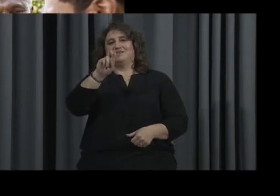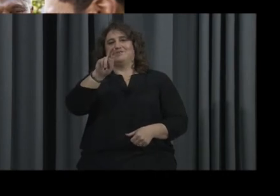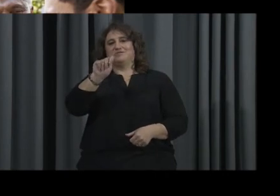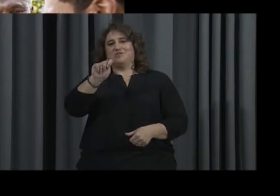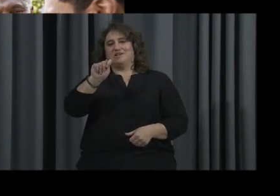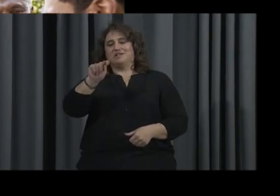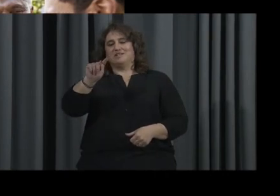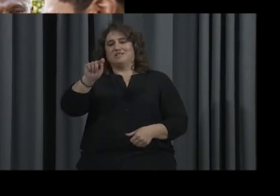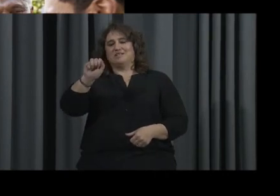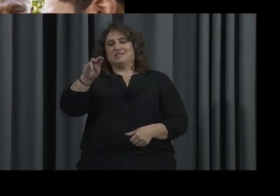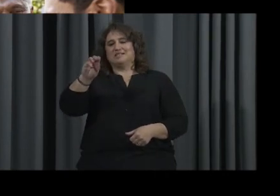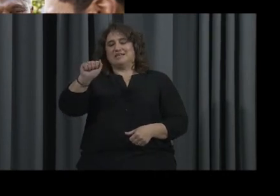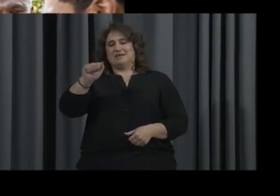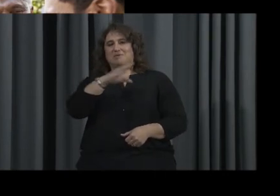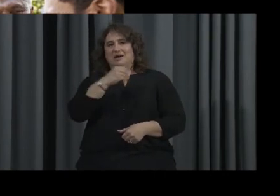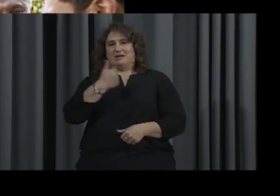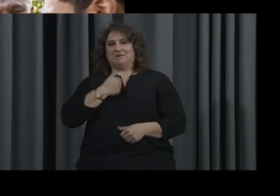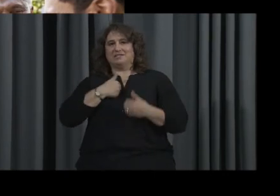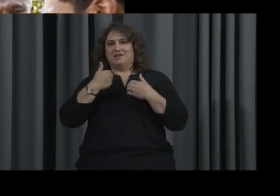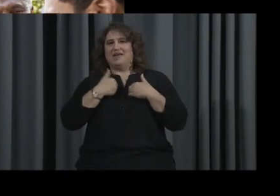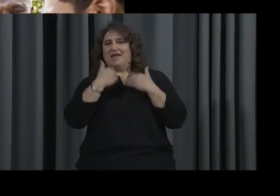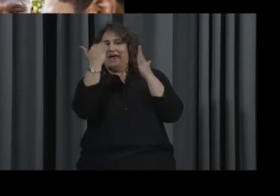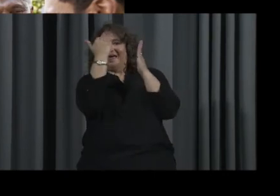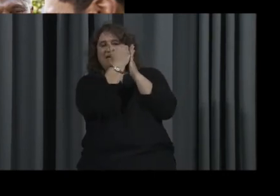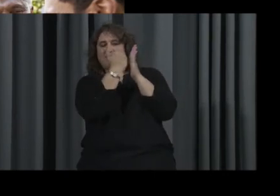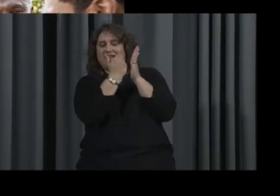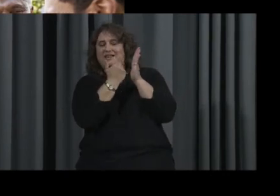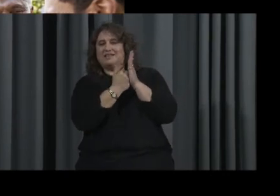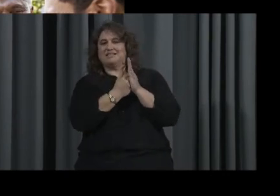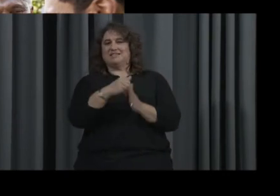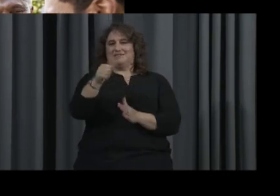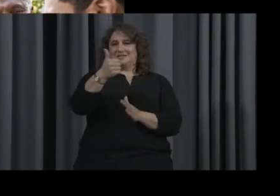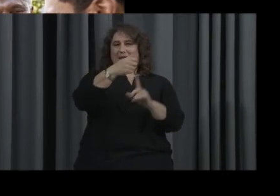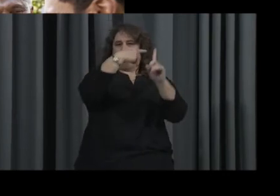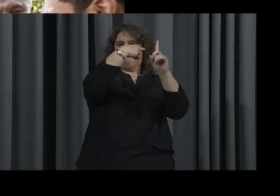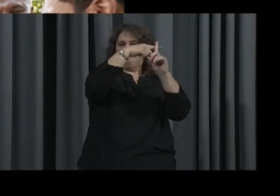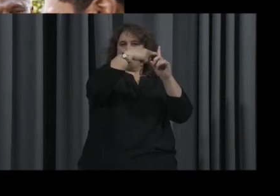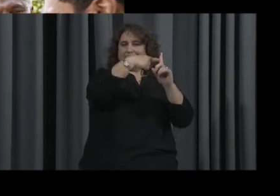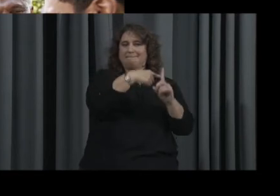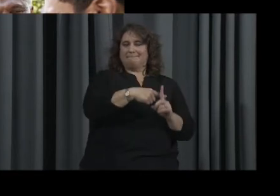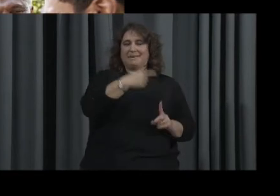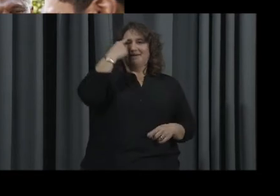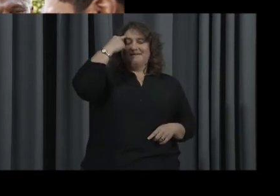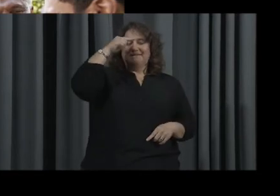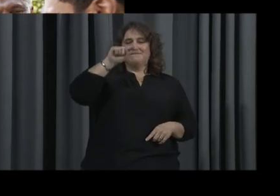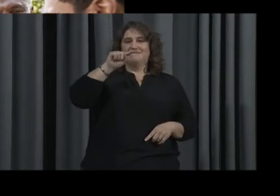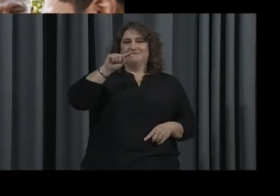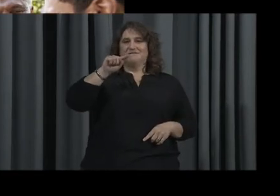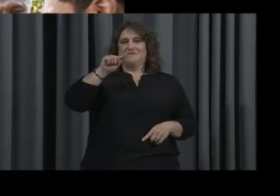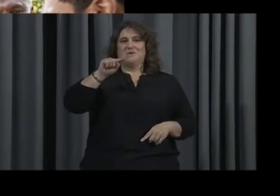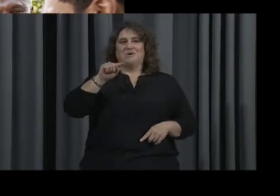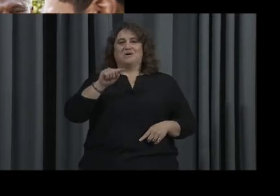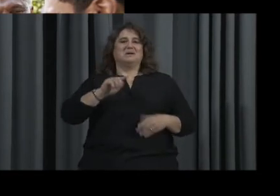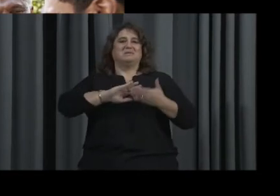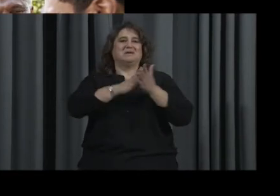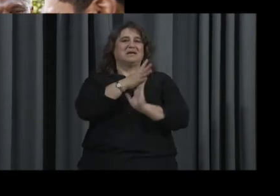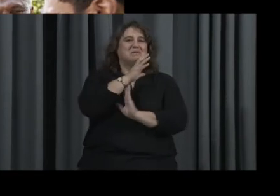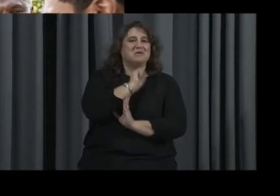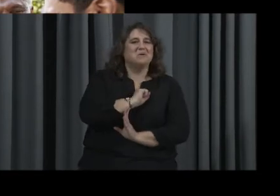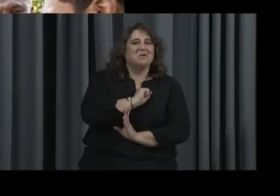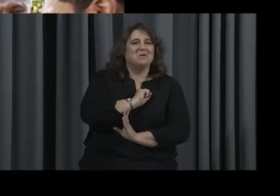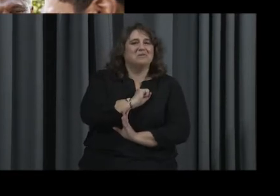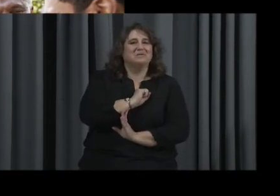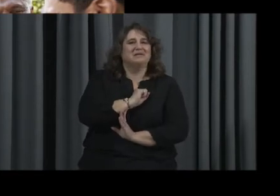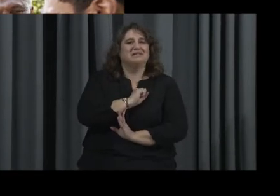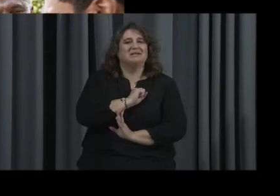had the opportunity to each develop a list of 10 pros of growing older. Off camera, we flipped coins to see which order in